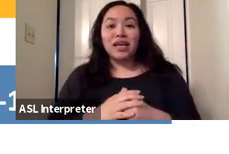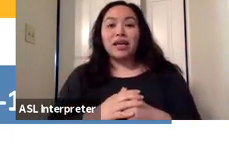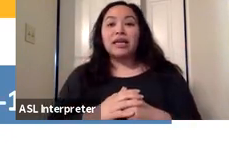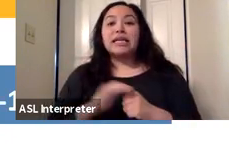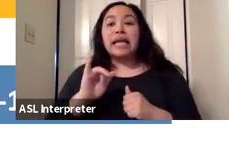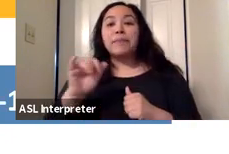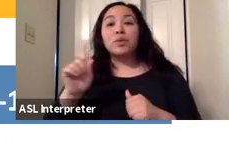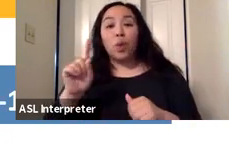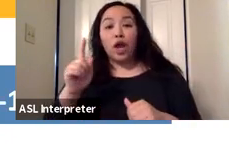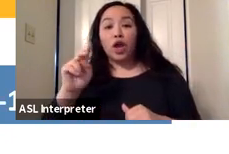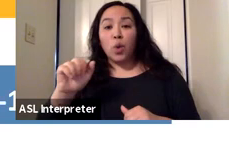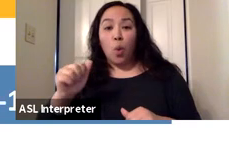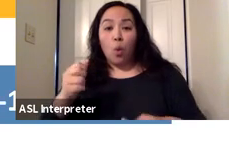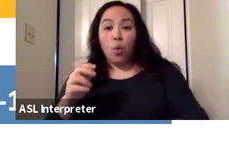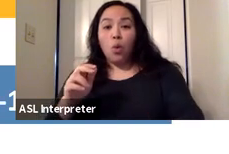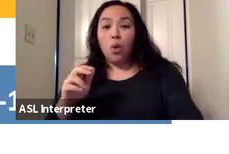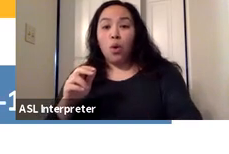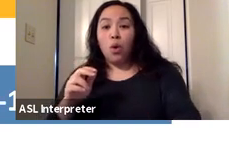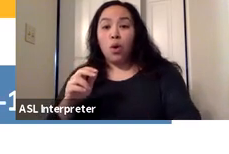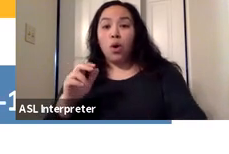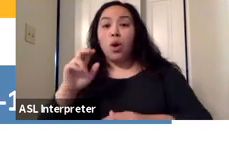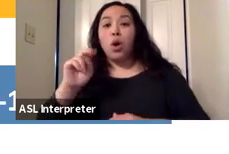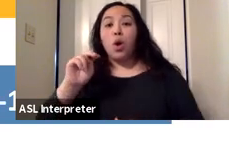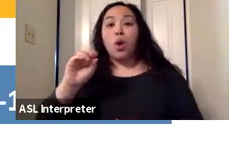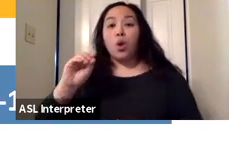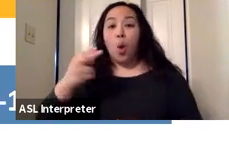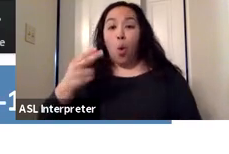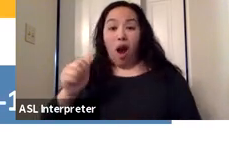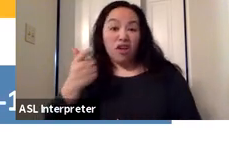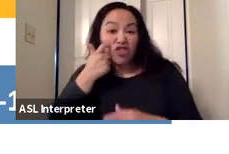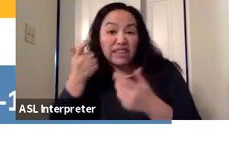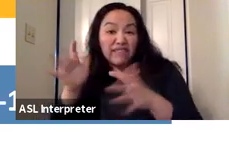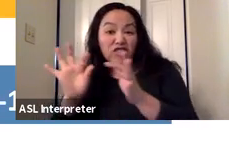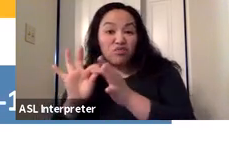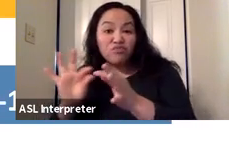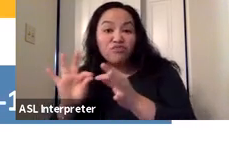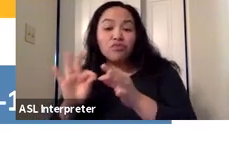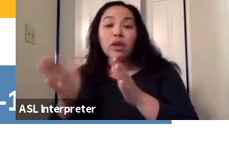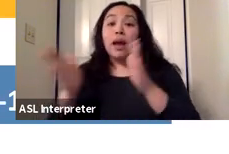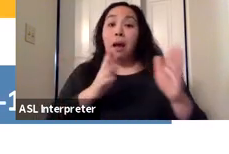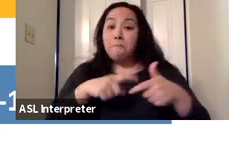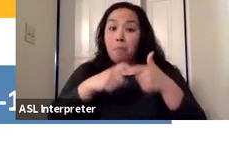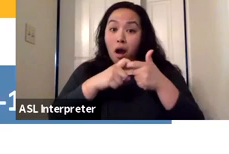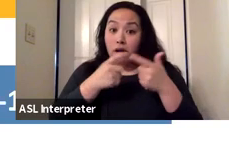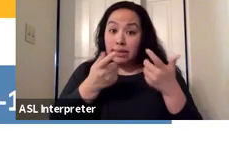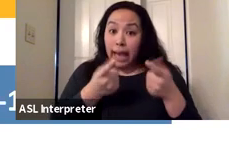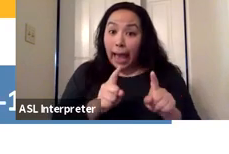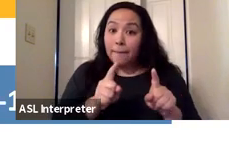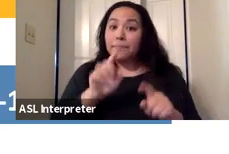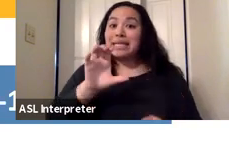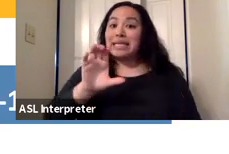left off, when the pause happened, they wanted to see if there were more cases out there, CDC and FDA.